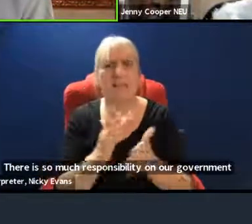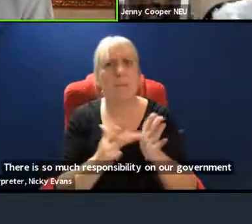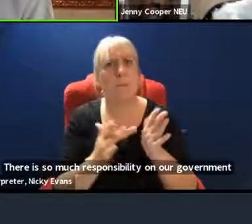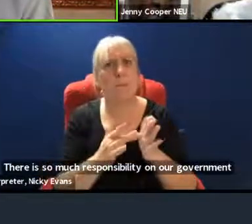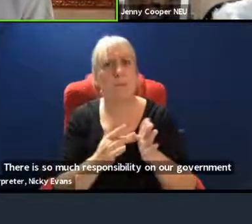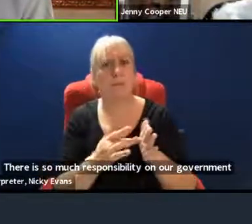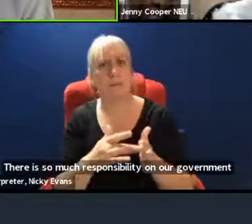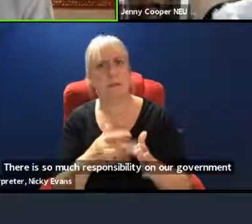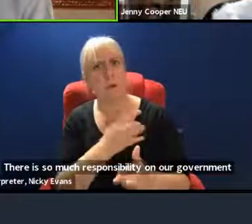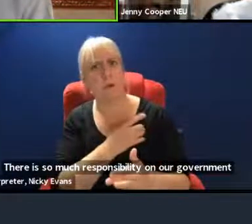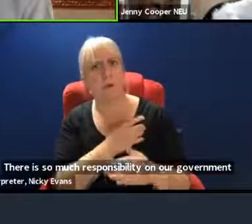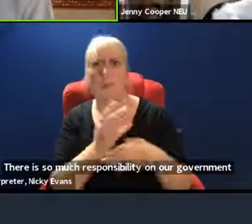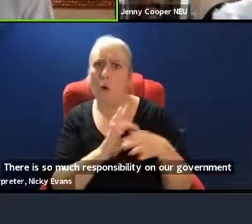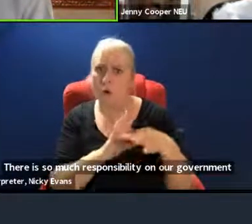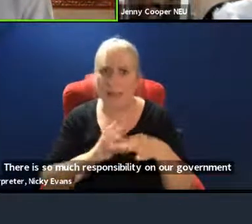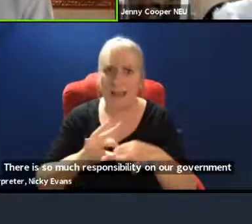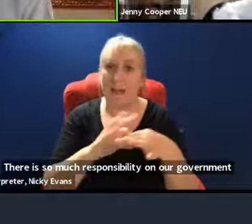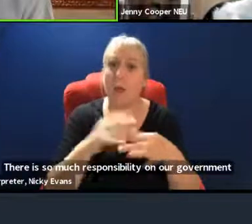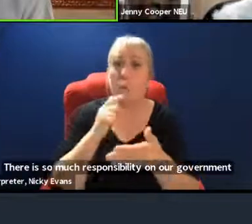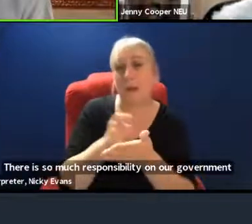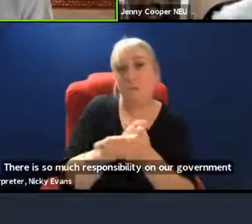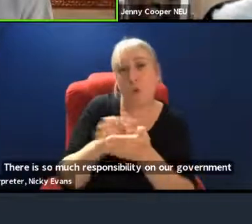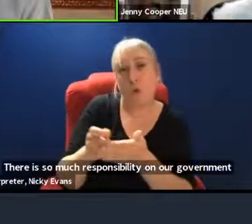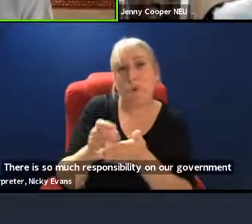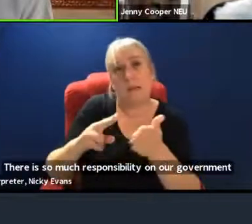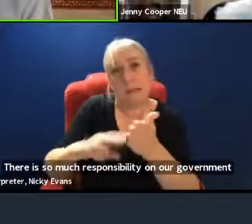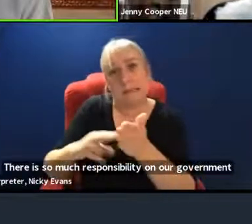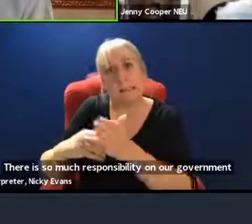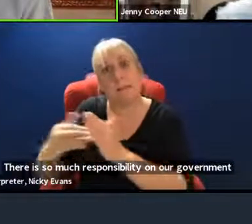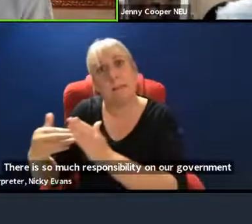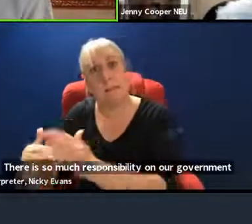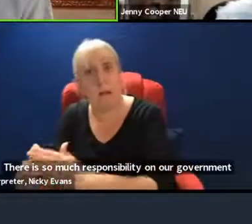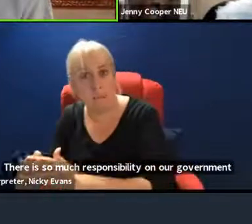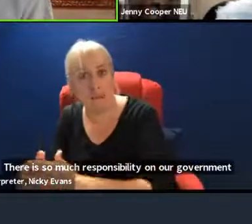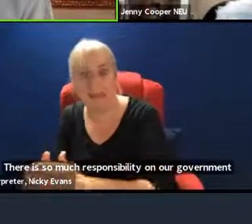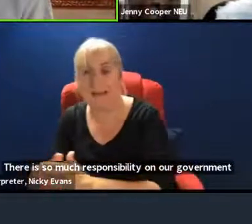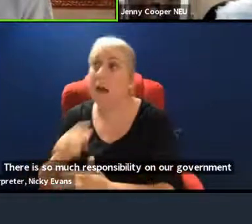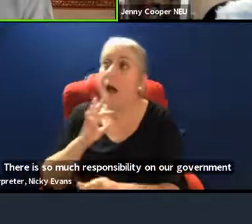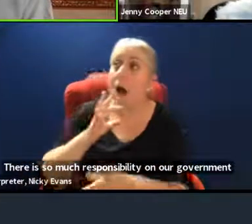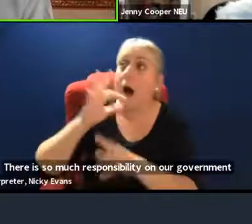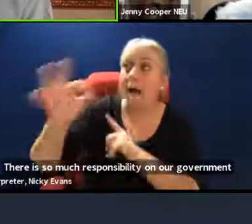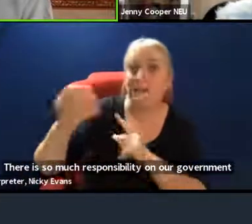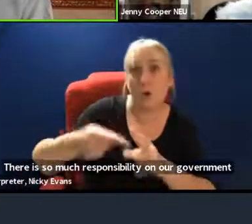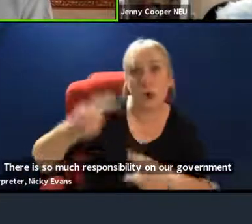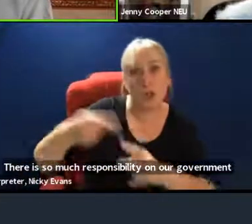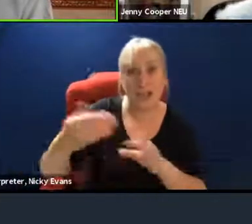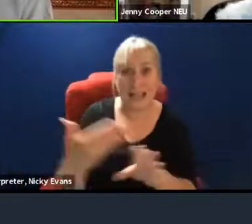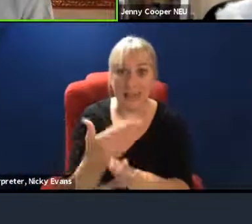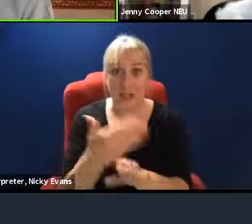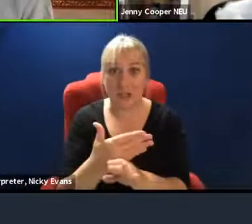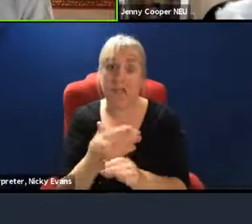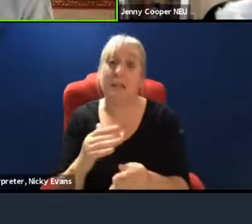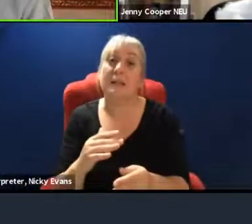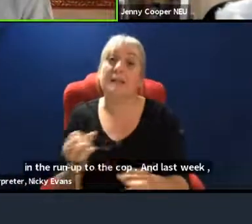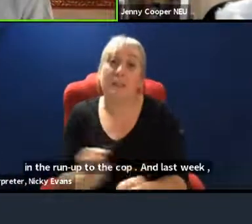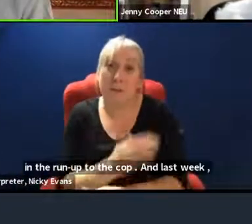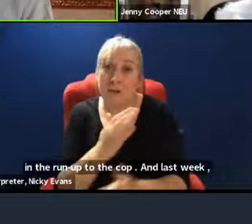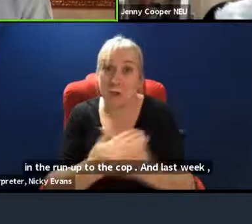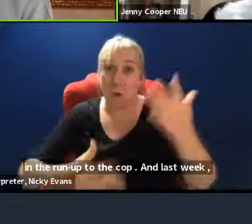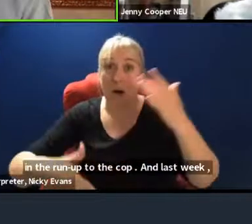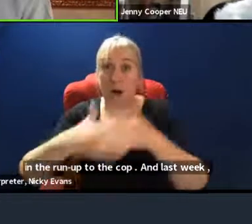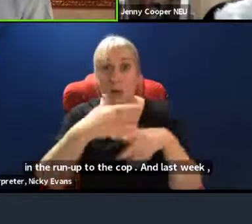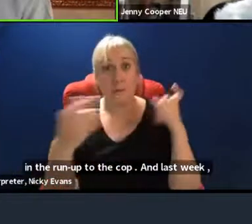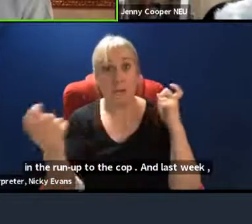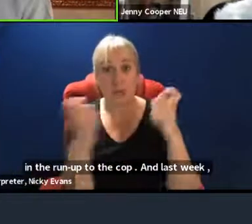to Nadim Zahawi, urging him to take urgent action to ensure that climate change education does become